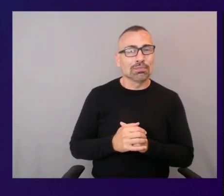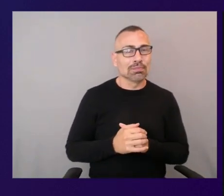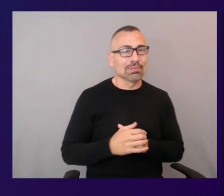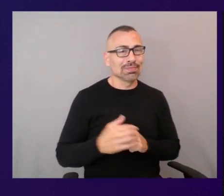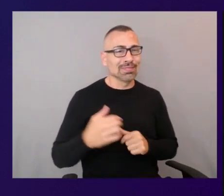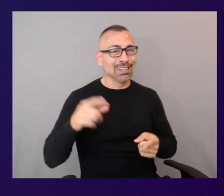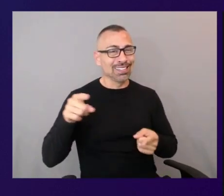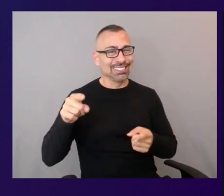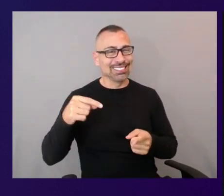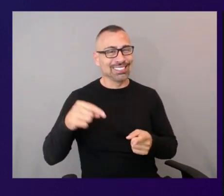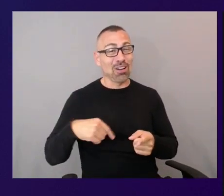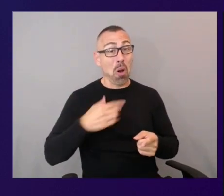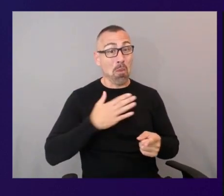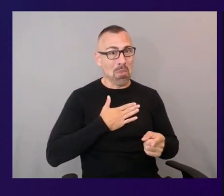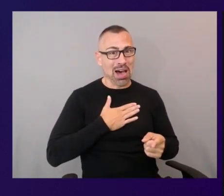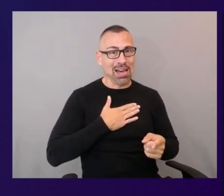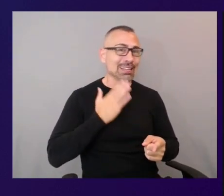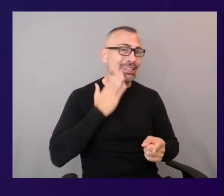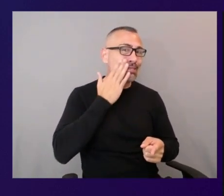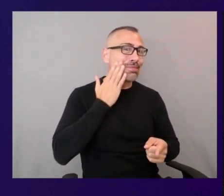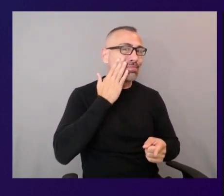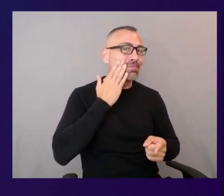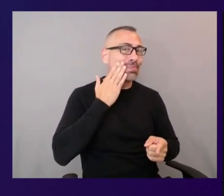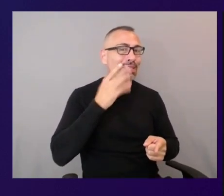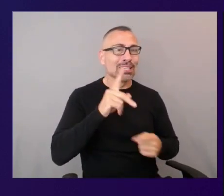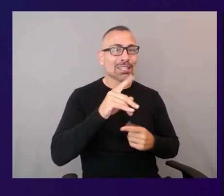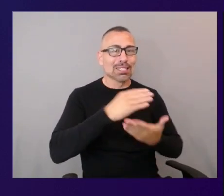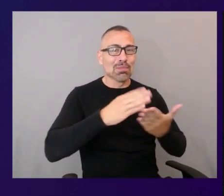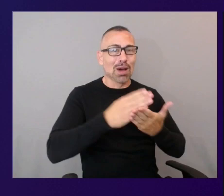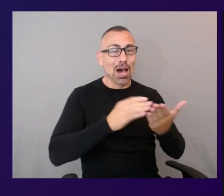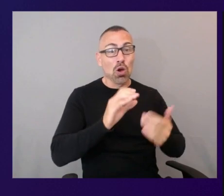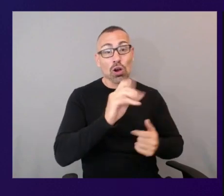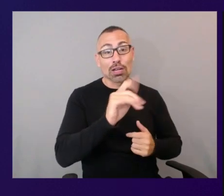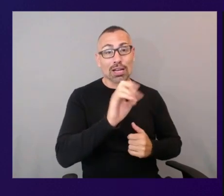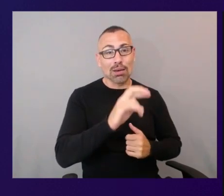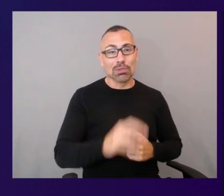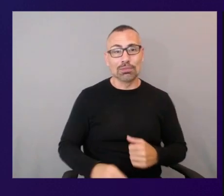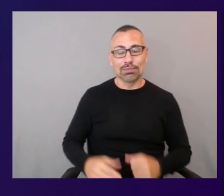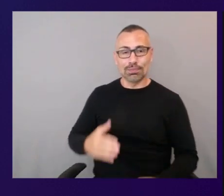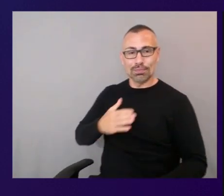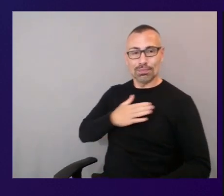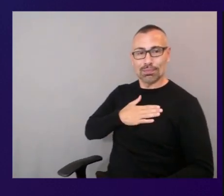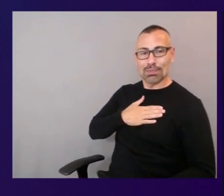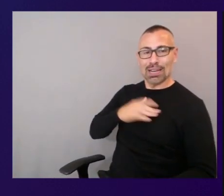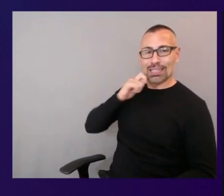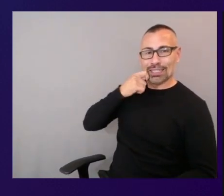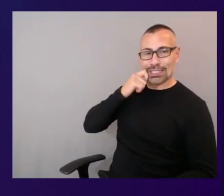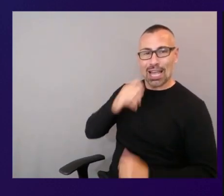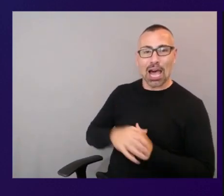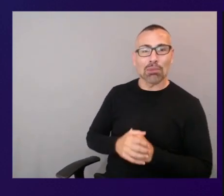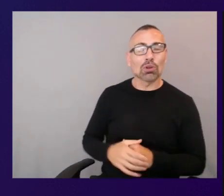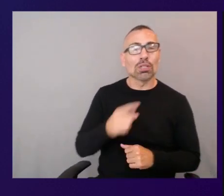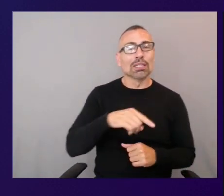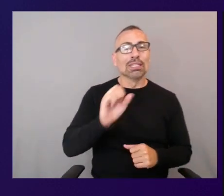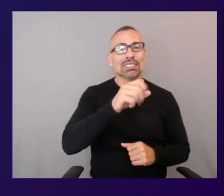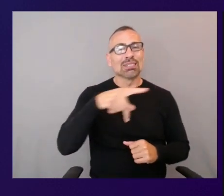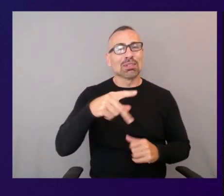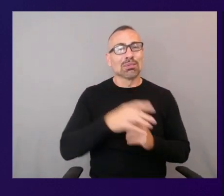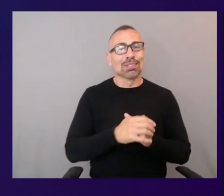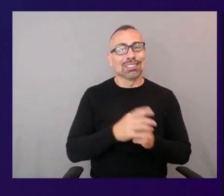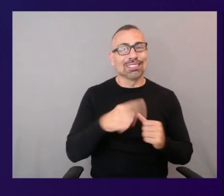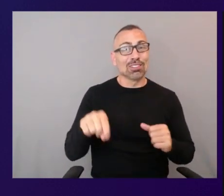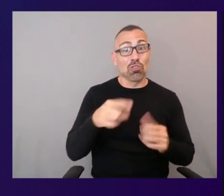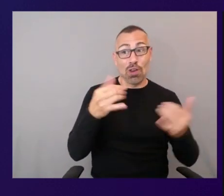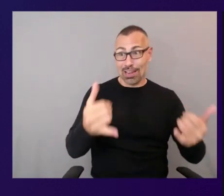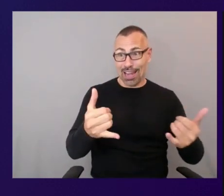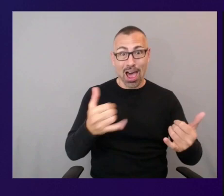peach cobbler or it's it's september um euc innovation day is september 13th and we're streaming live right now